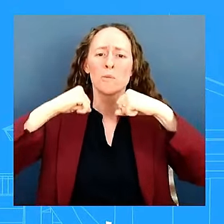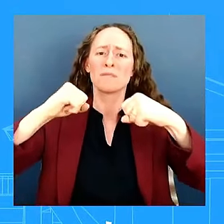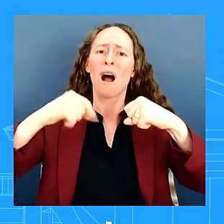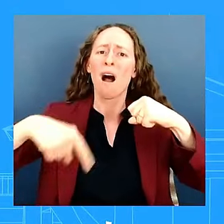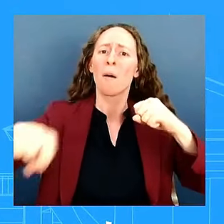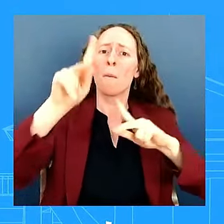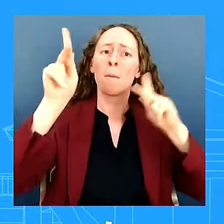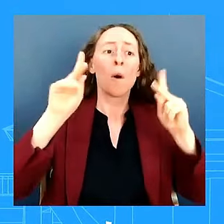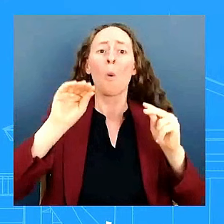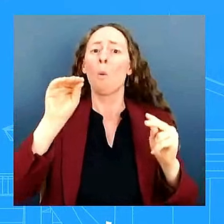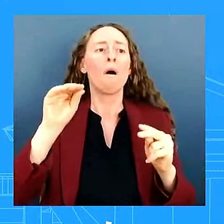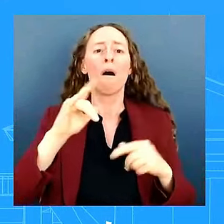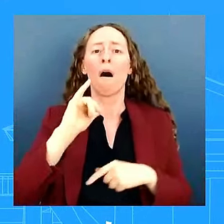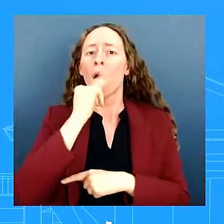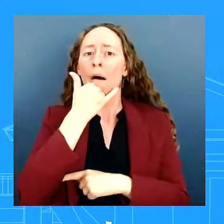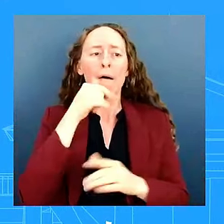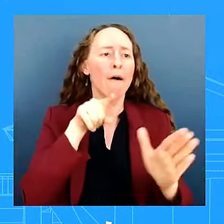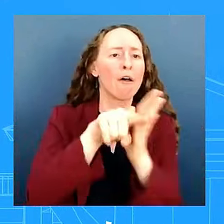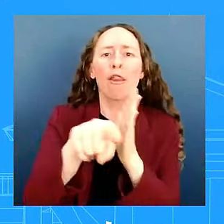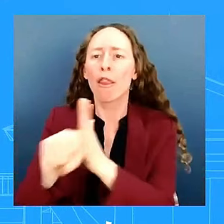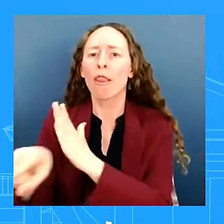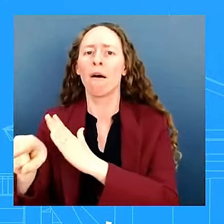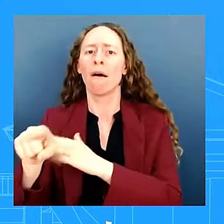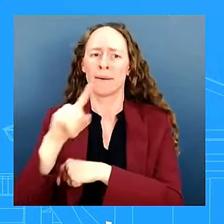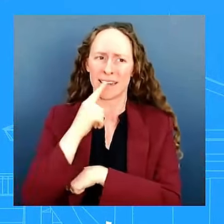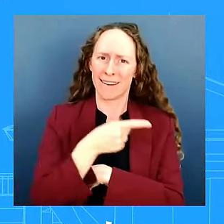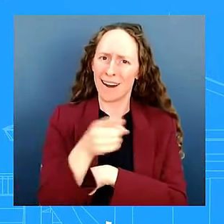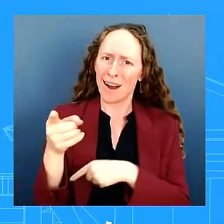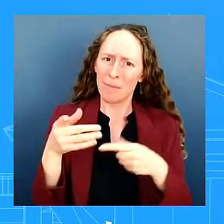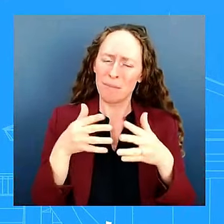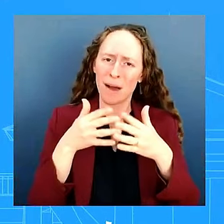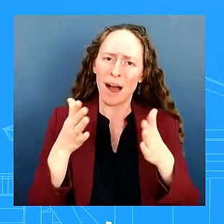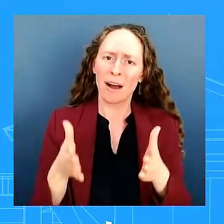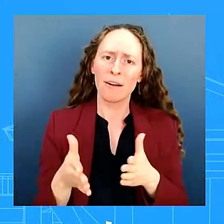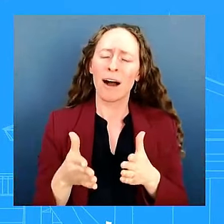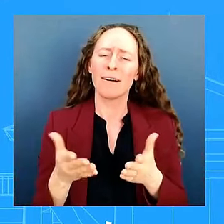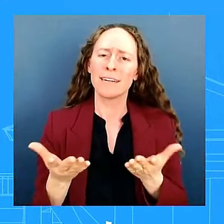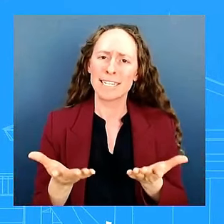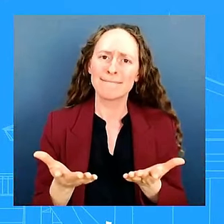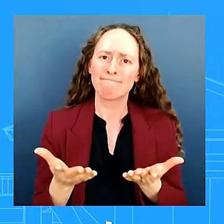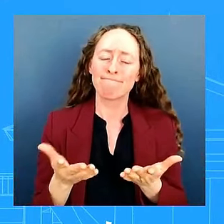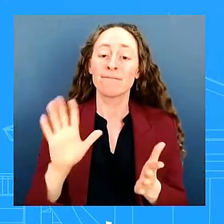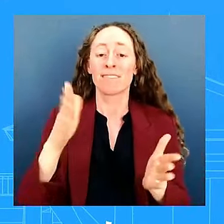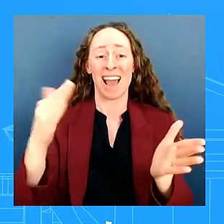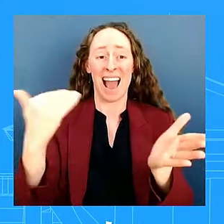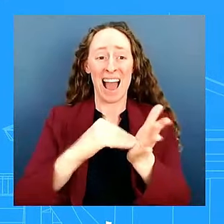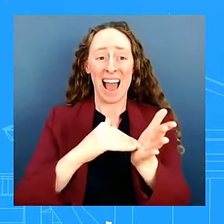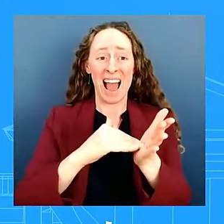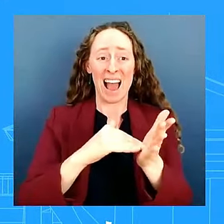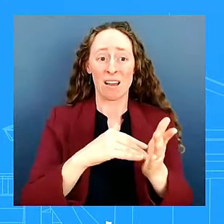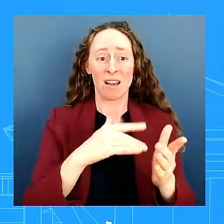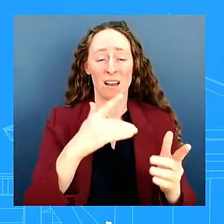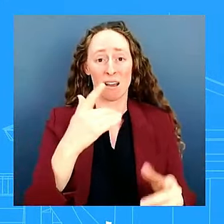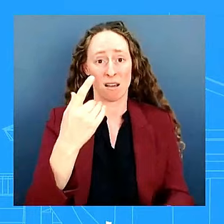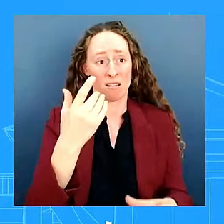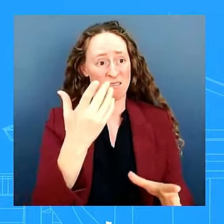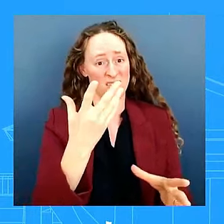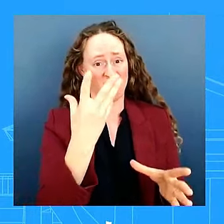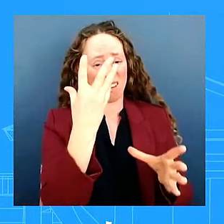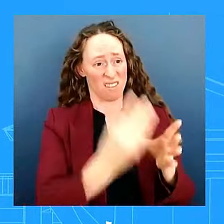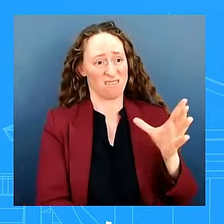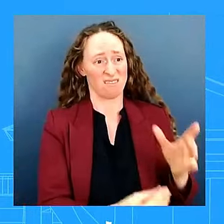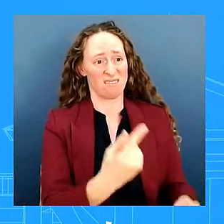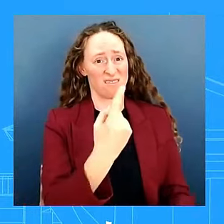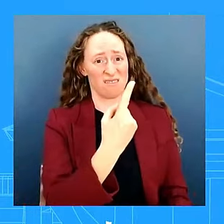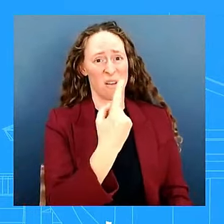um again the pain of losing a child is something that i can uh certainly that we can't even imagine but